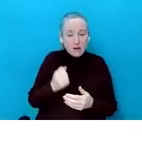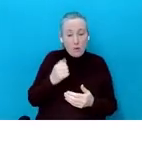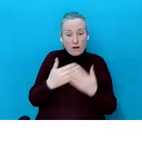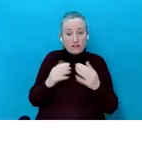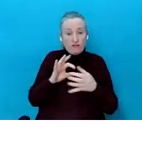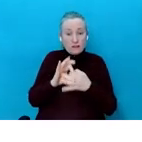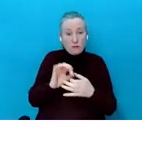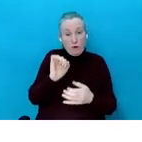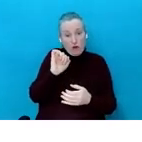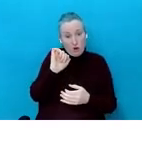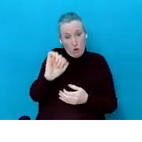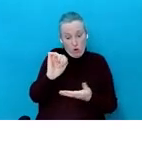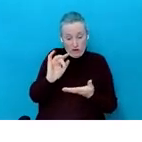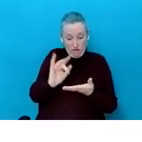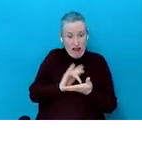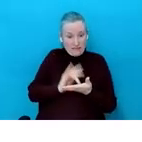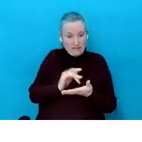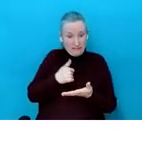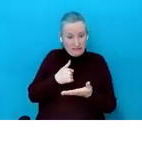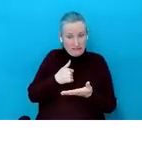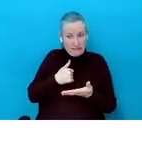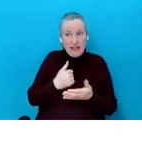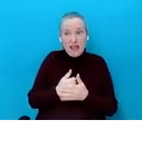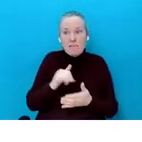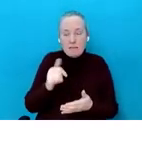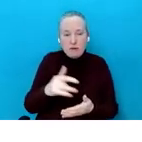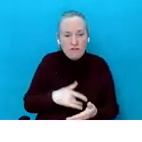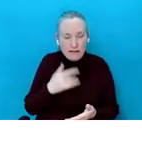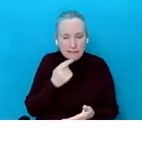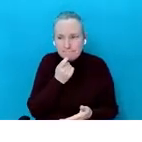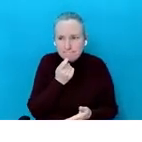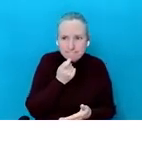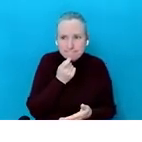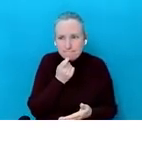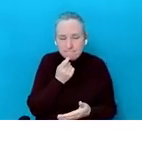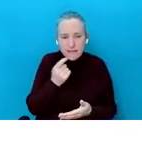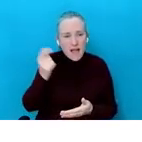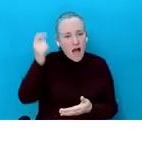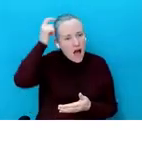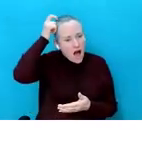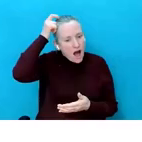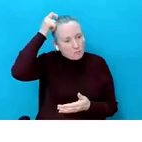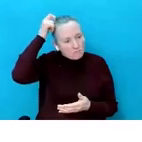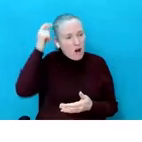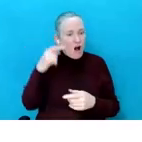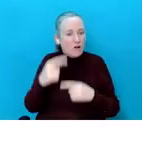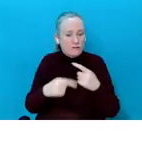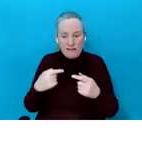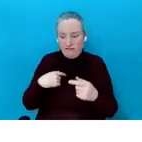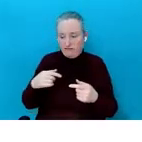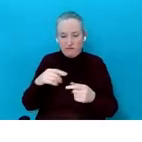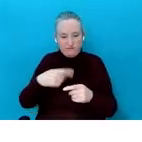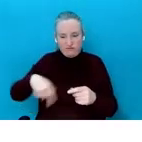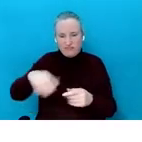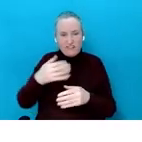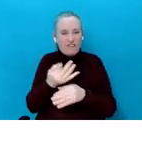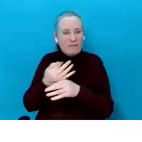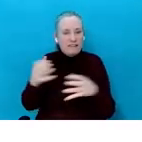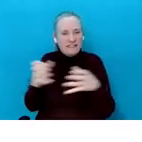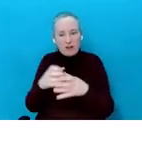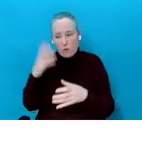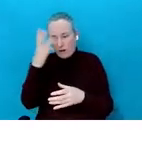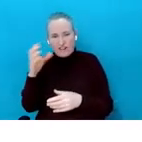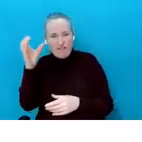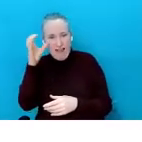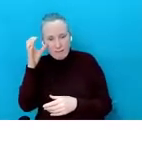I'm not happy with I'm always on my phone at mealtime or I tend to have my phone when we're watching a family movie or, you know,